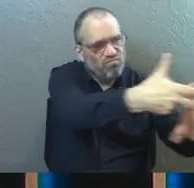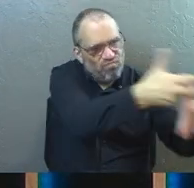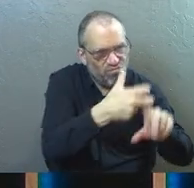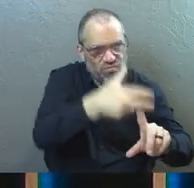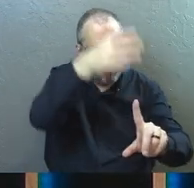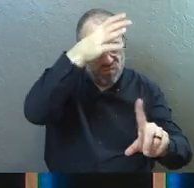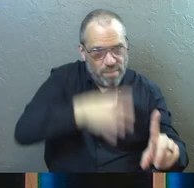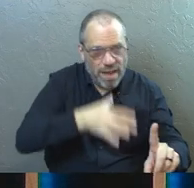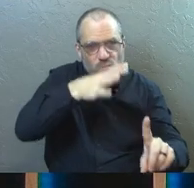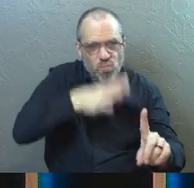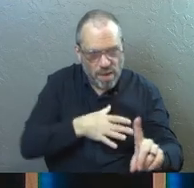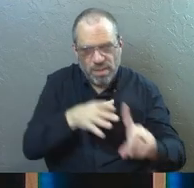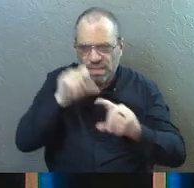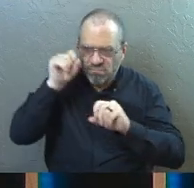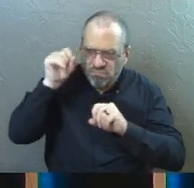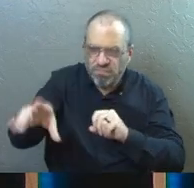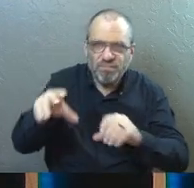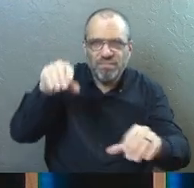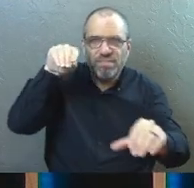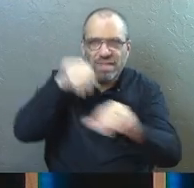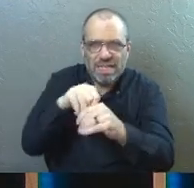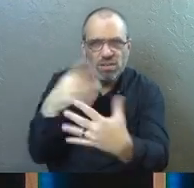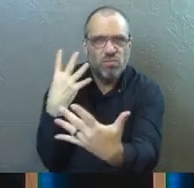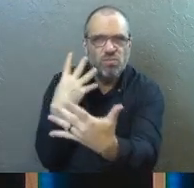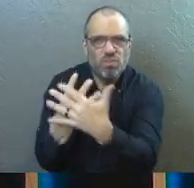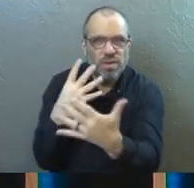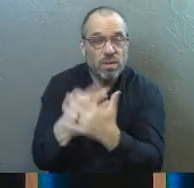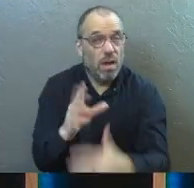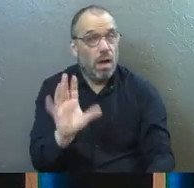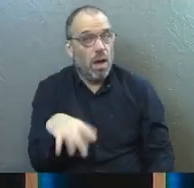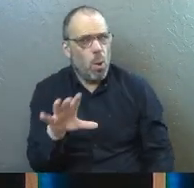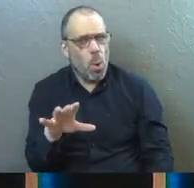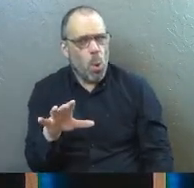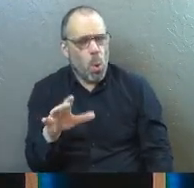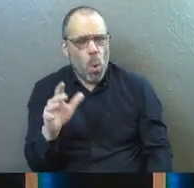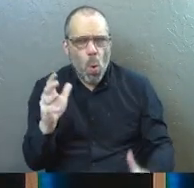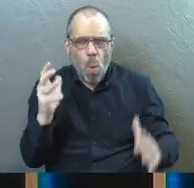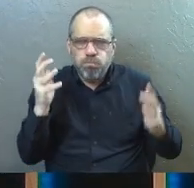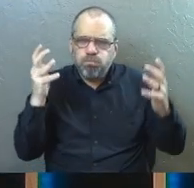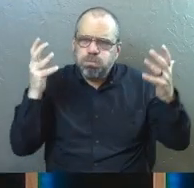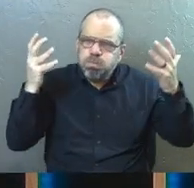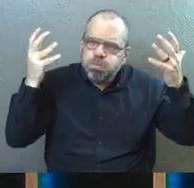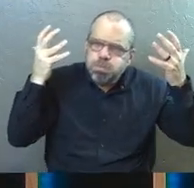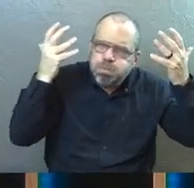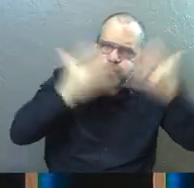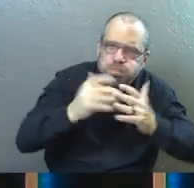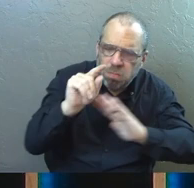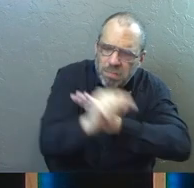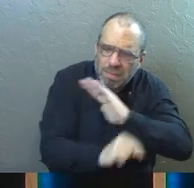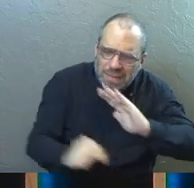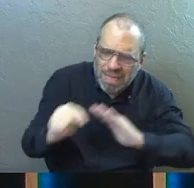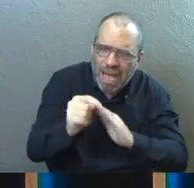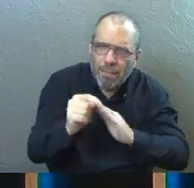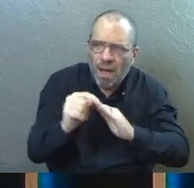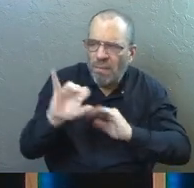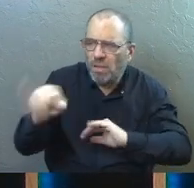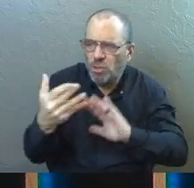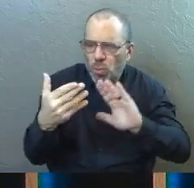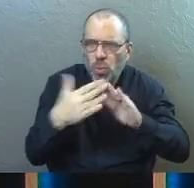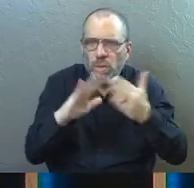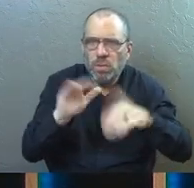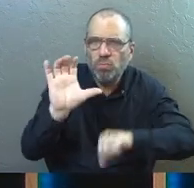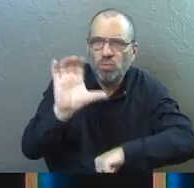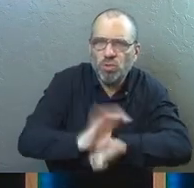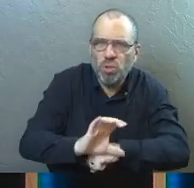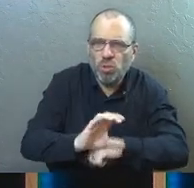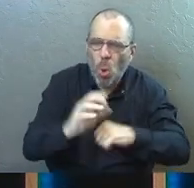out both men and women to throw them into prison. This is a dark season in the life of the Jerusalem church. It's a dark